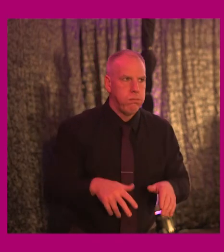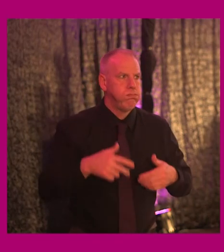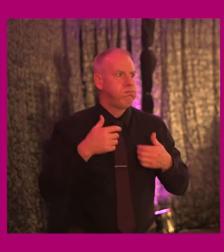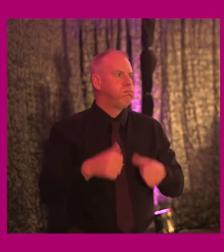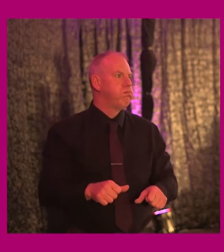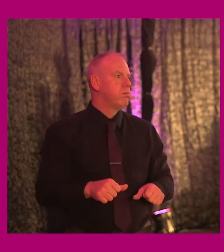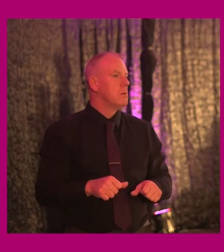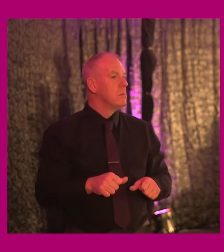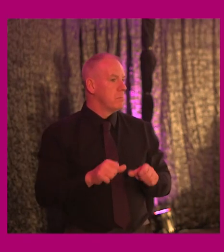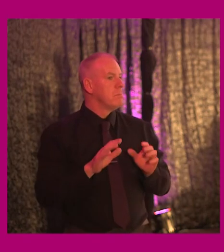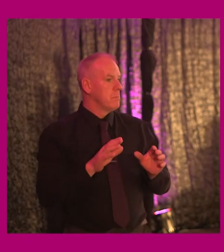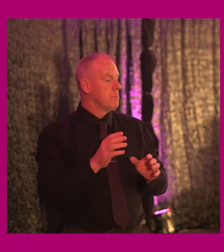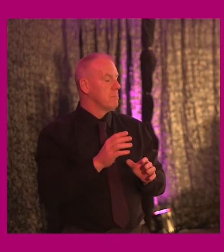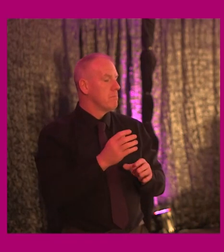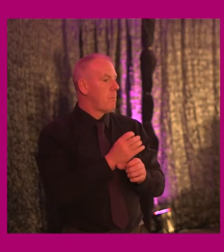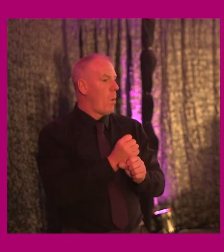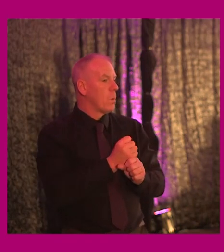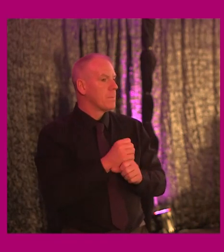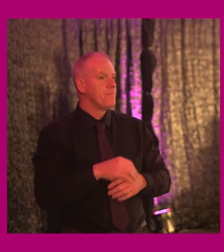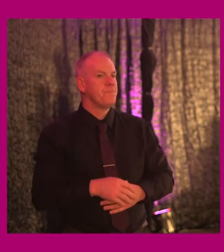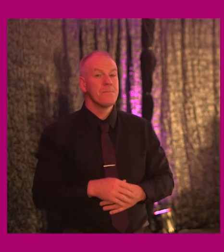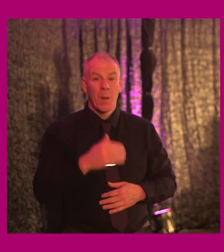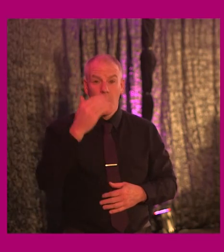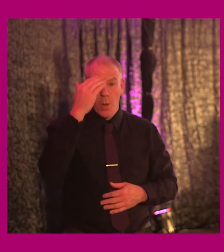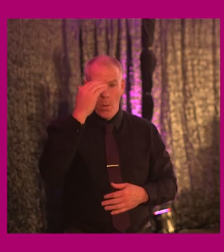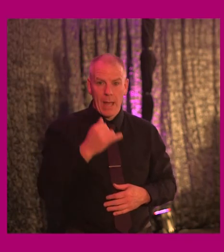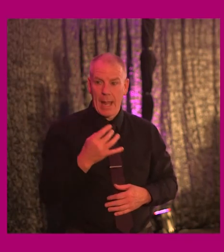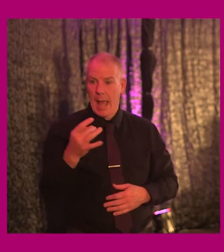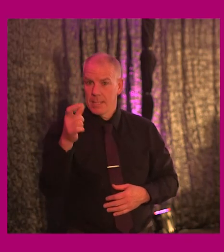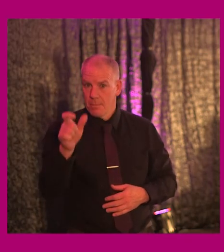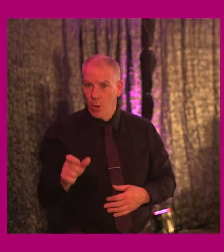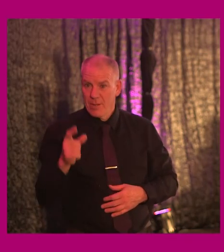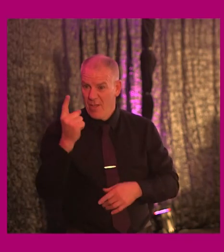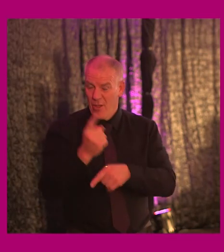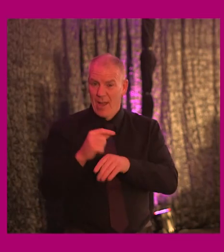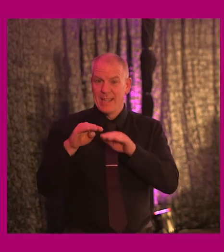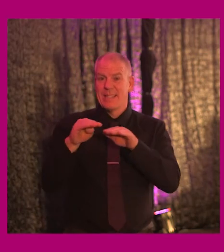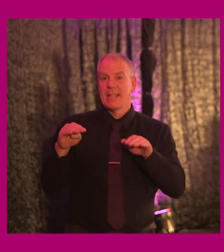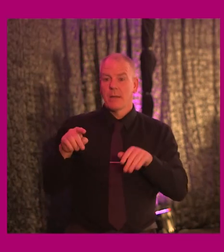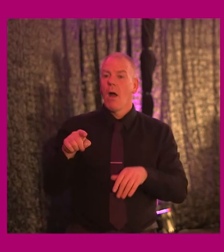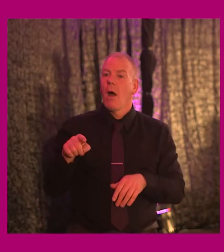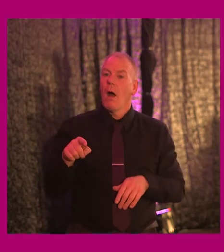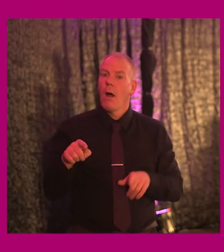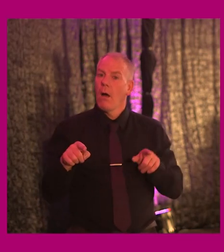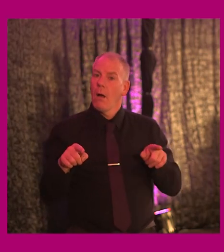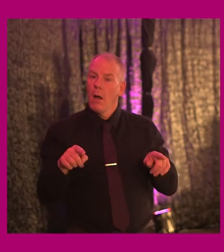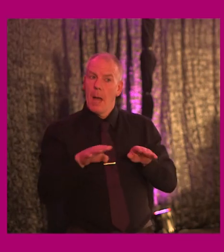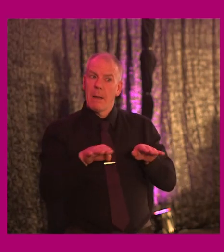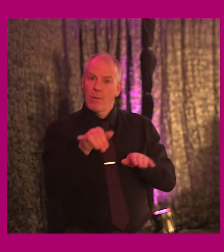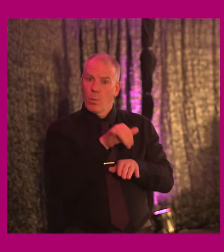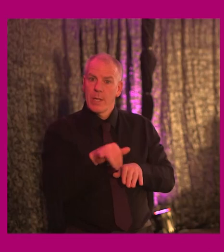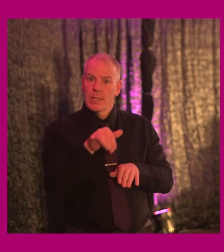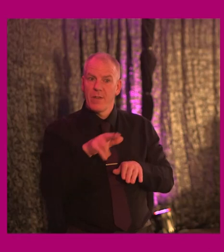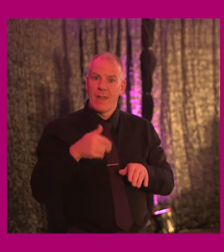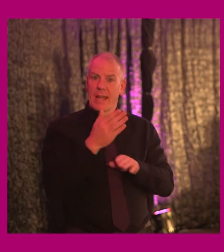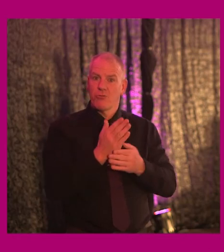Now stay with me for a sec. You know that you can ask the person at the desk about the side of the platform to be on and the